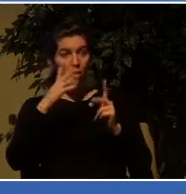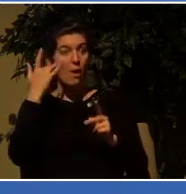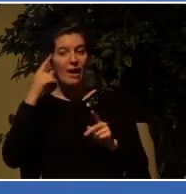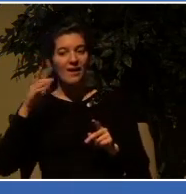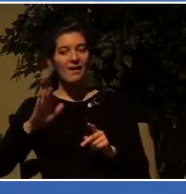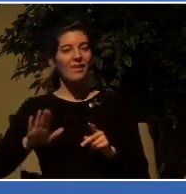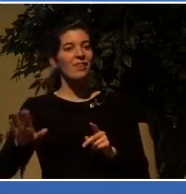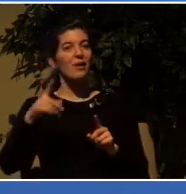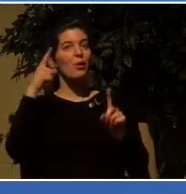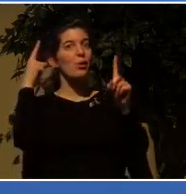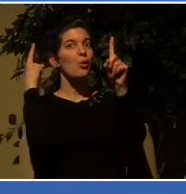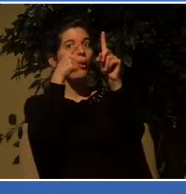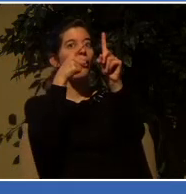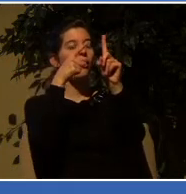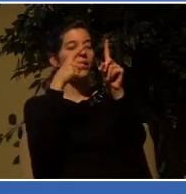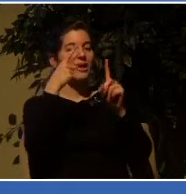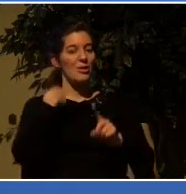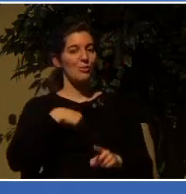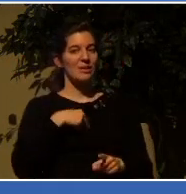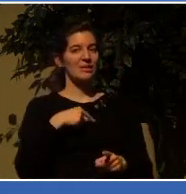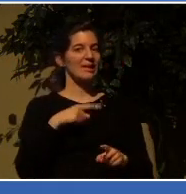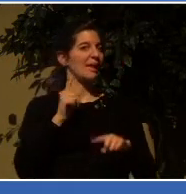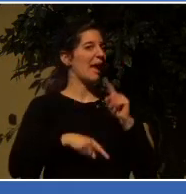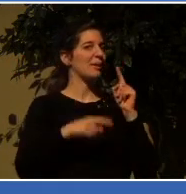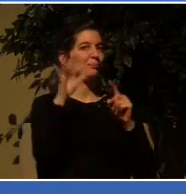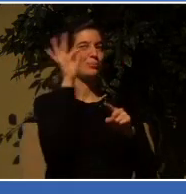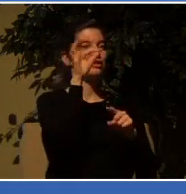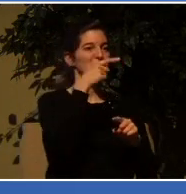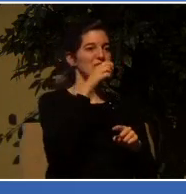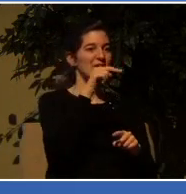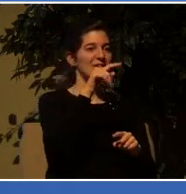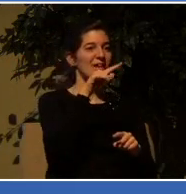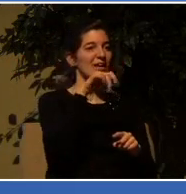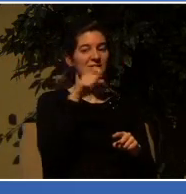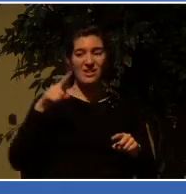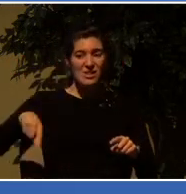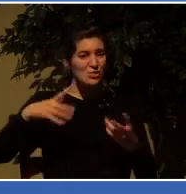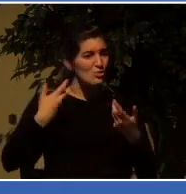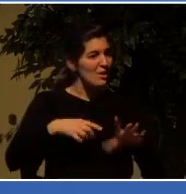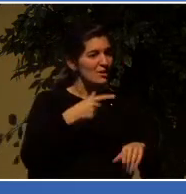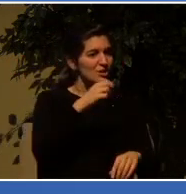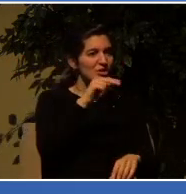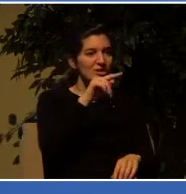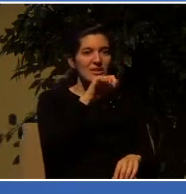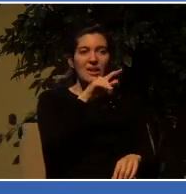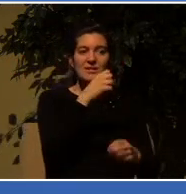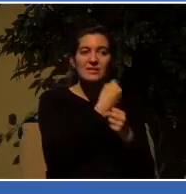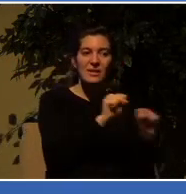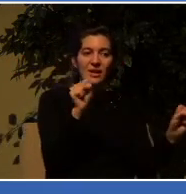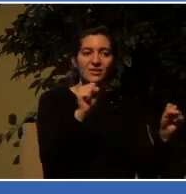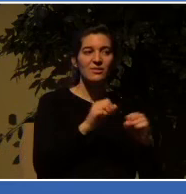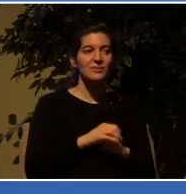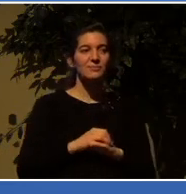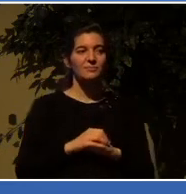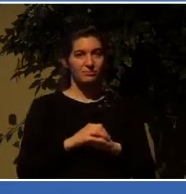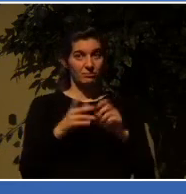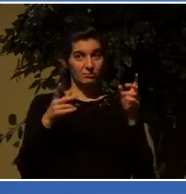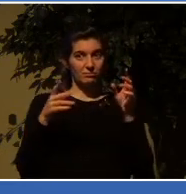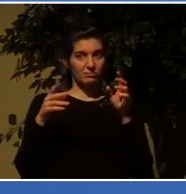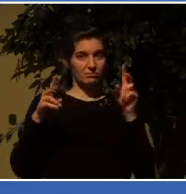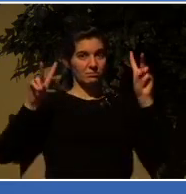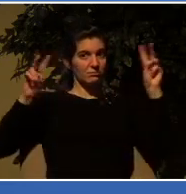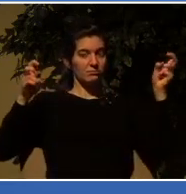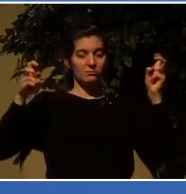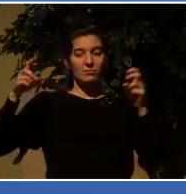phrase, in this way they always heap up their sins to the limit. The wrath of God has come